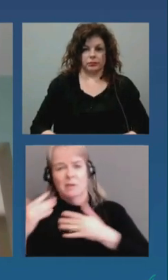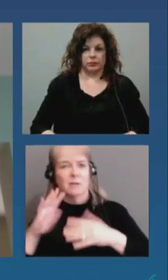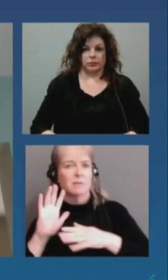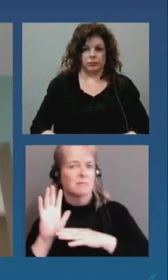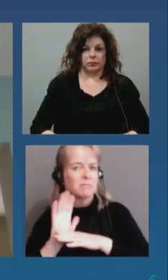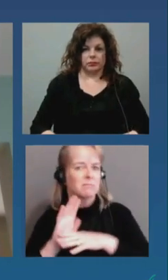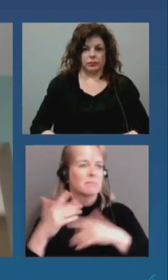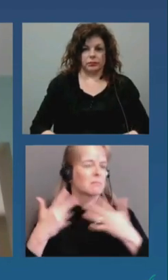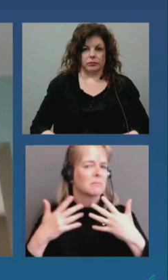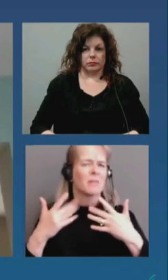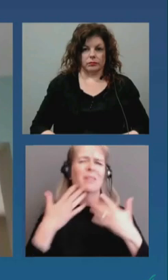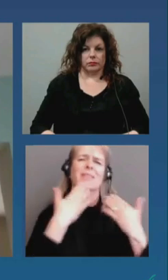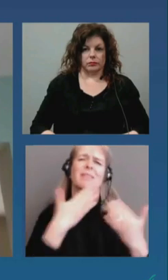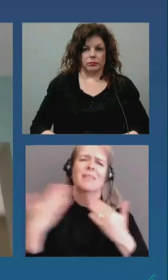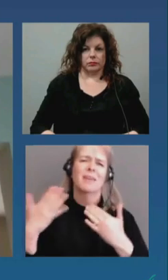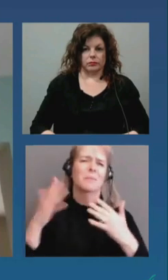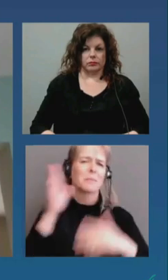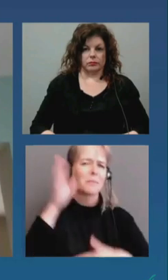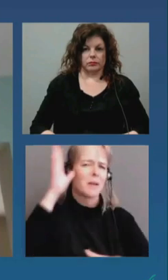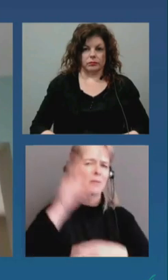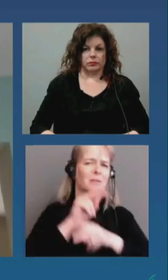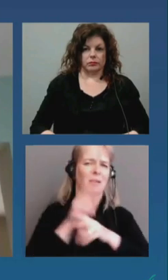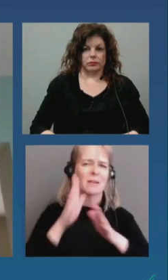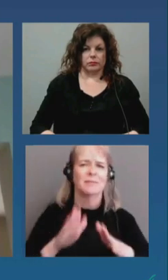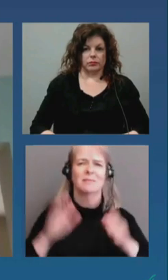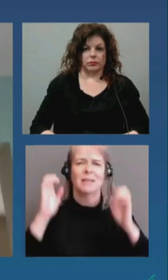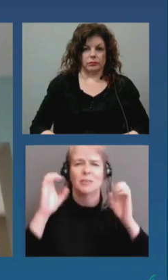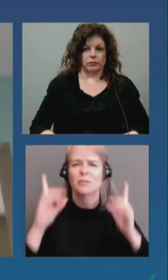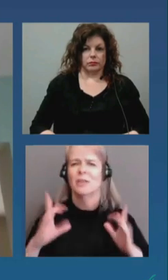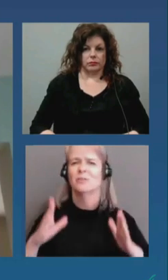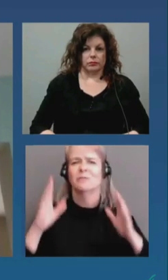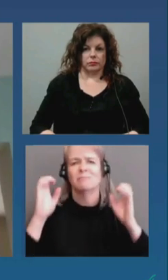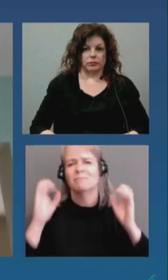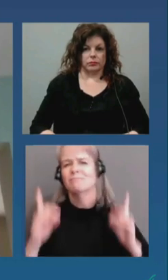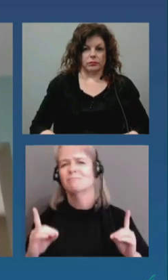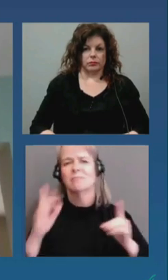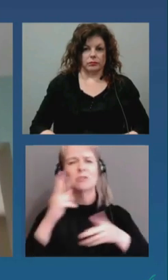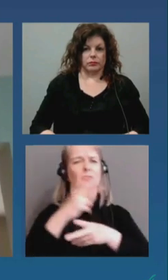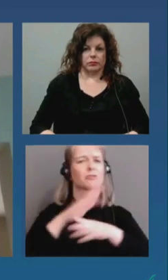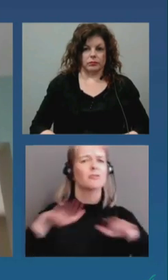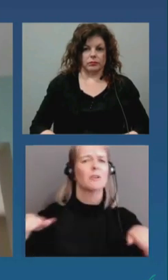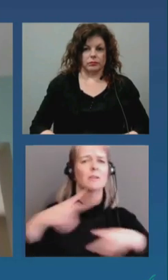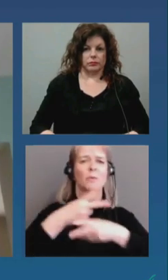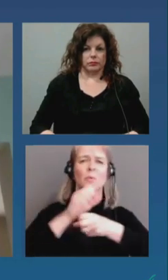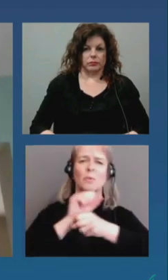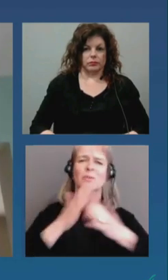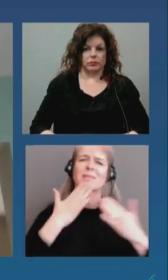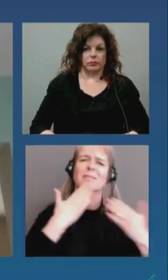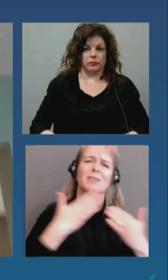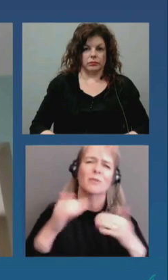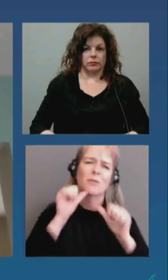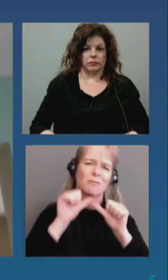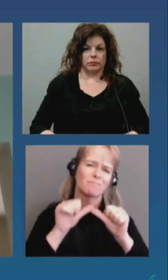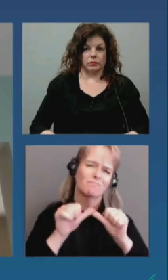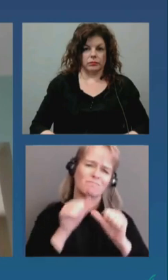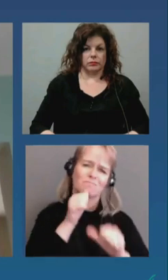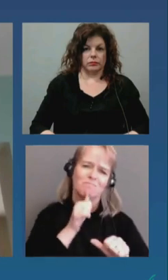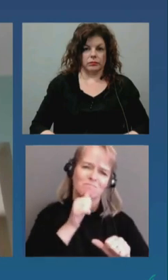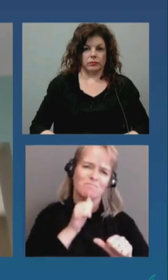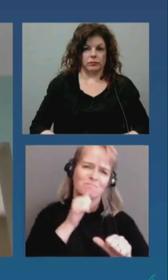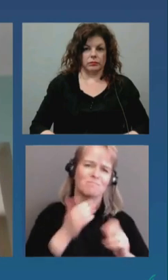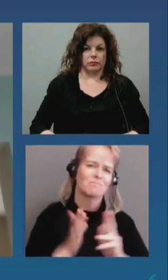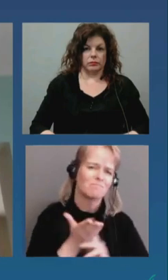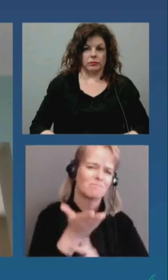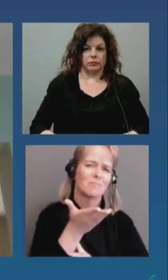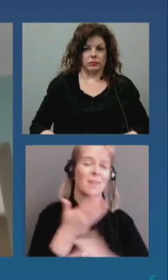guardians, educators, and child care workers in Ottawa who have continued to persevere. I want to thank all the kids in Ottawa as well that have done their